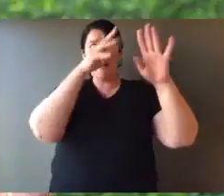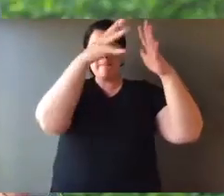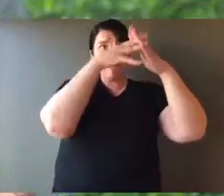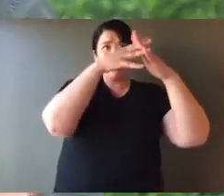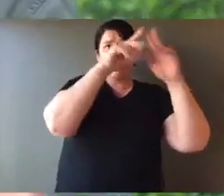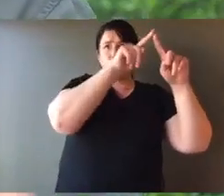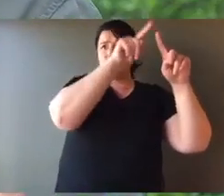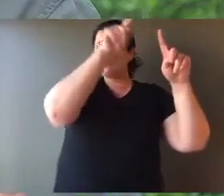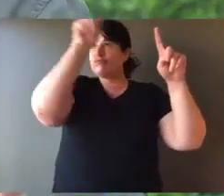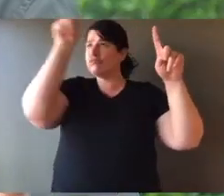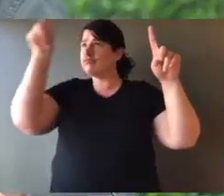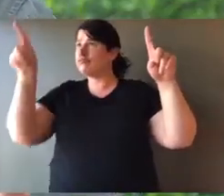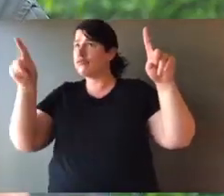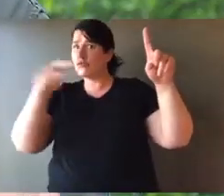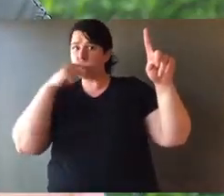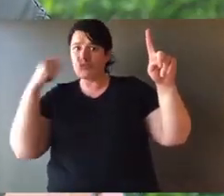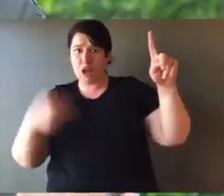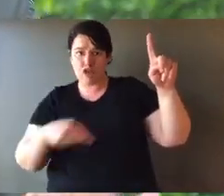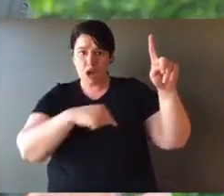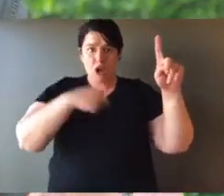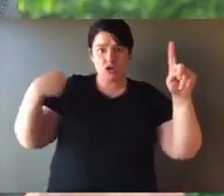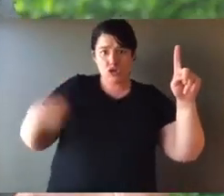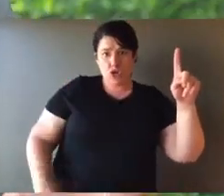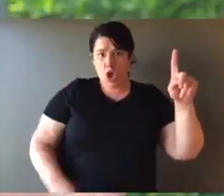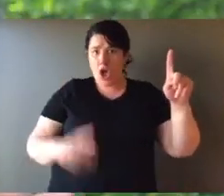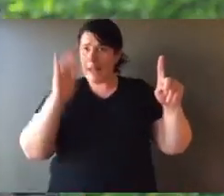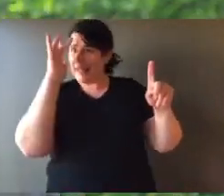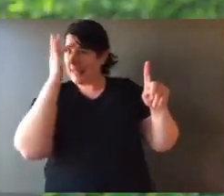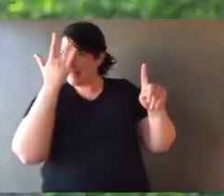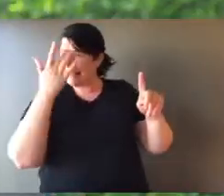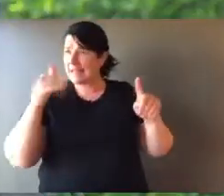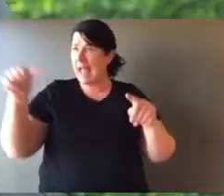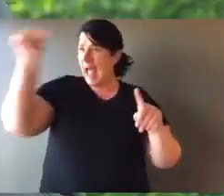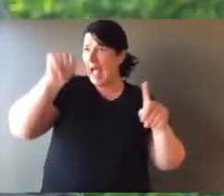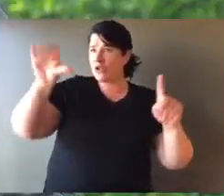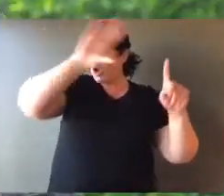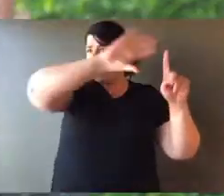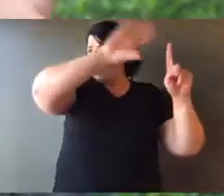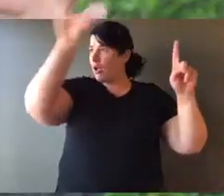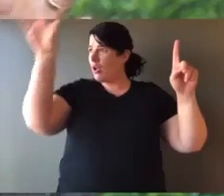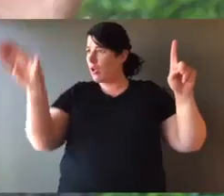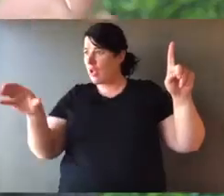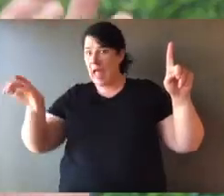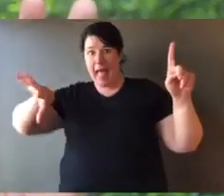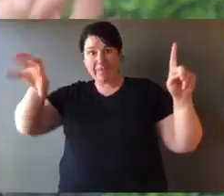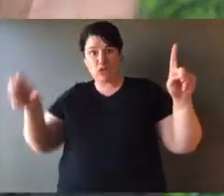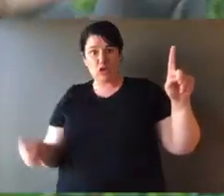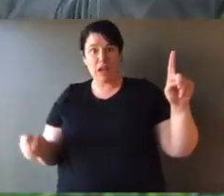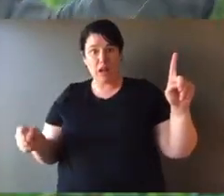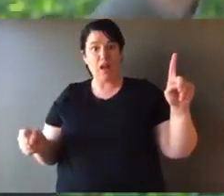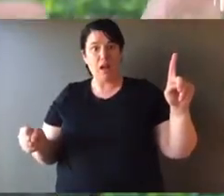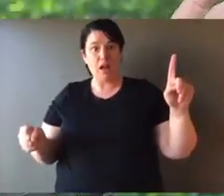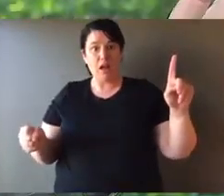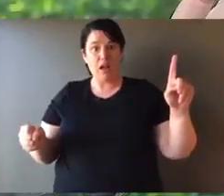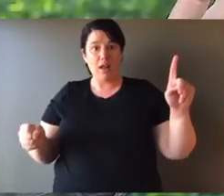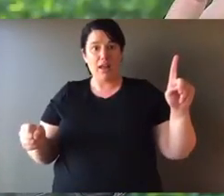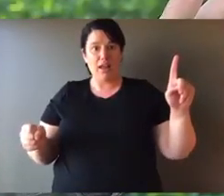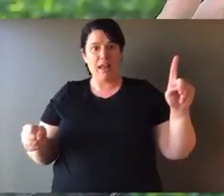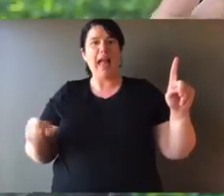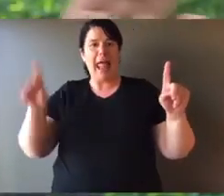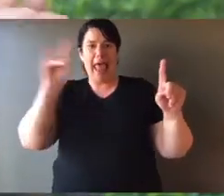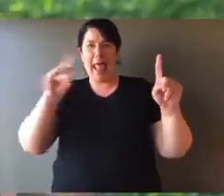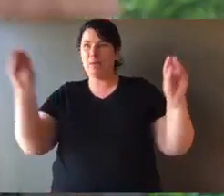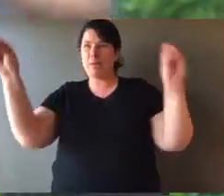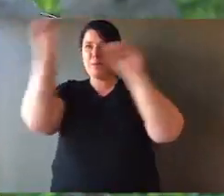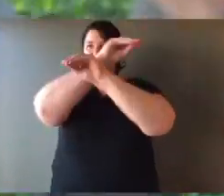connectivity, from America all the way over through Russia and China and India and Asia and Southeast Asia, all the way to Africa.